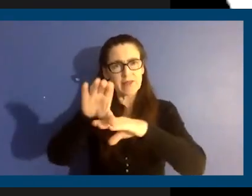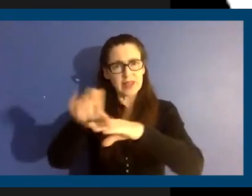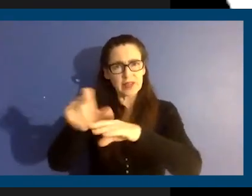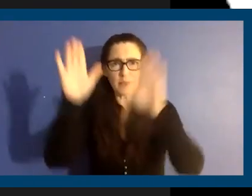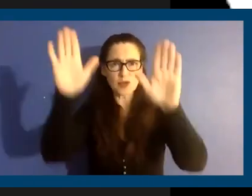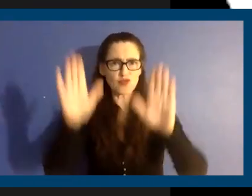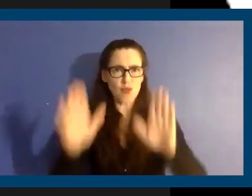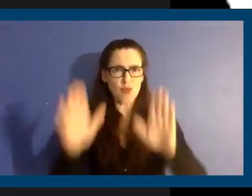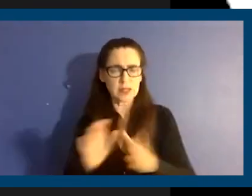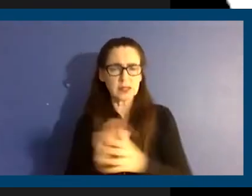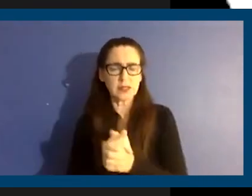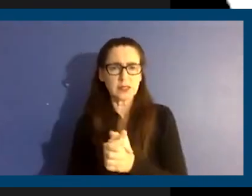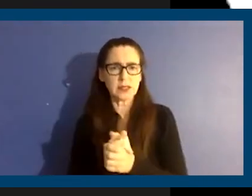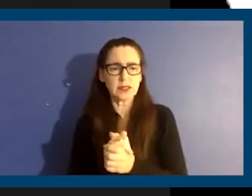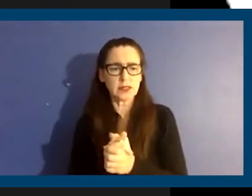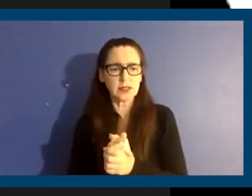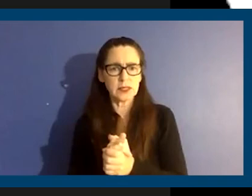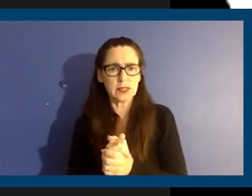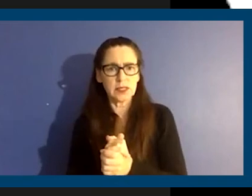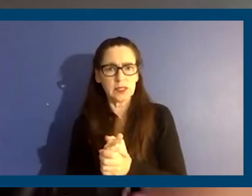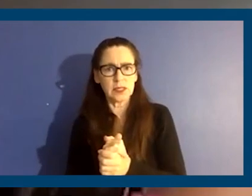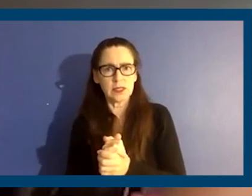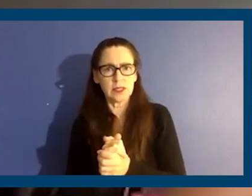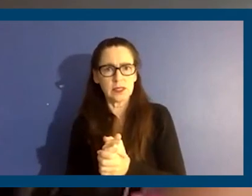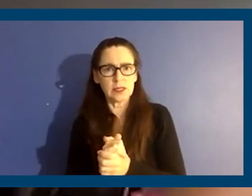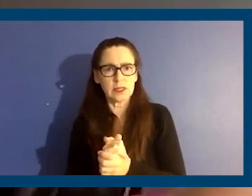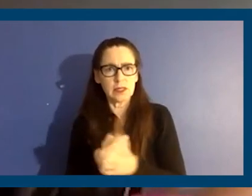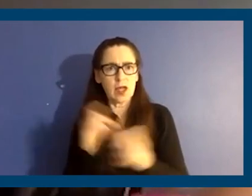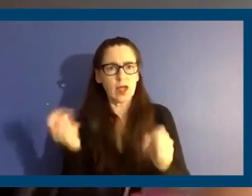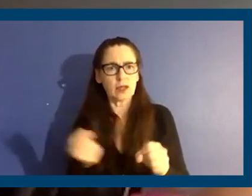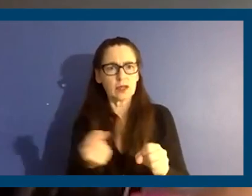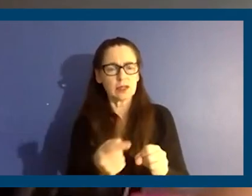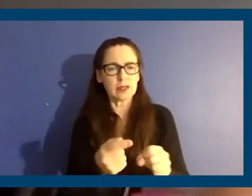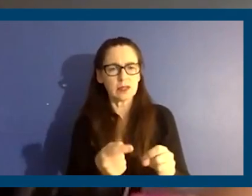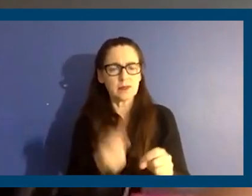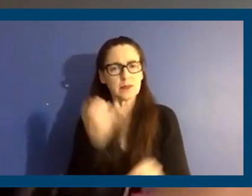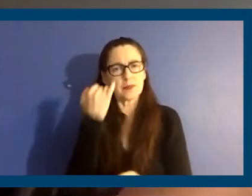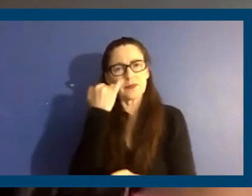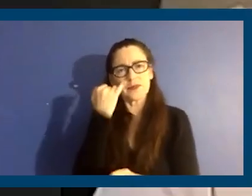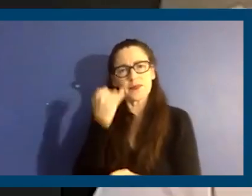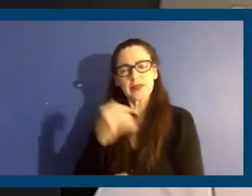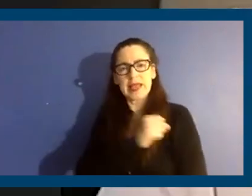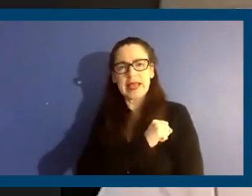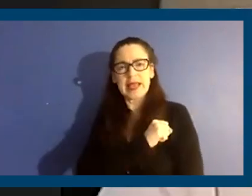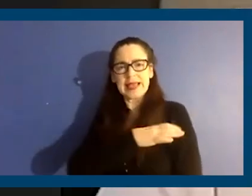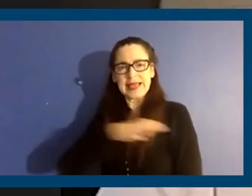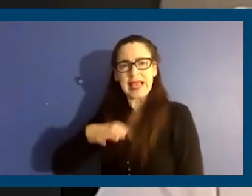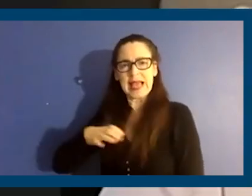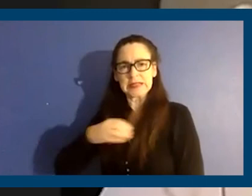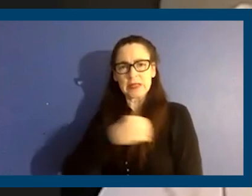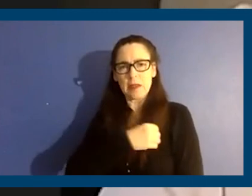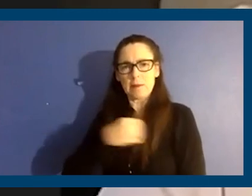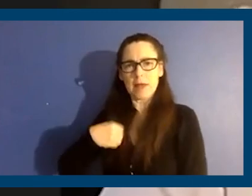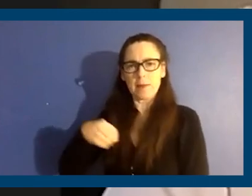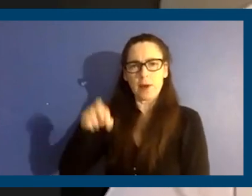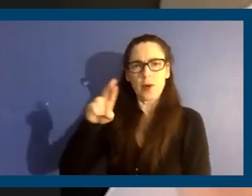Thanks. Um, so... Only you can start. We want to say that, um, Councilmember Ru and also, um, Kevin